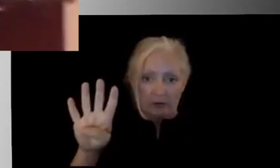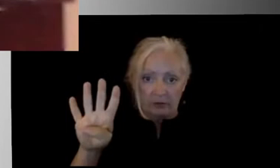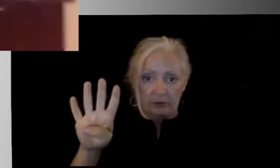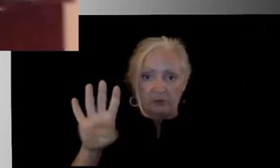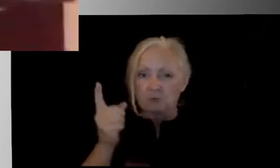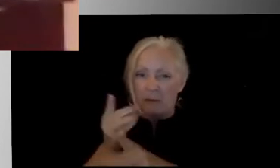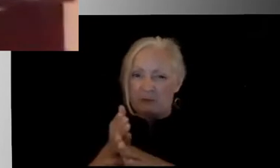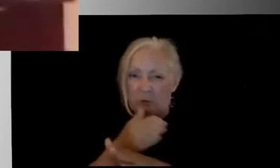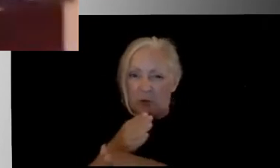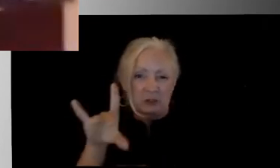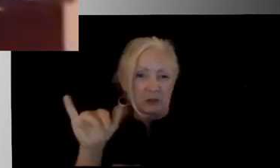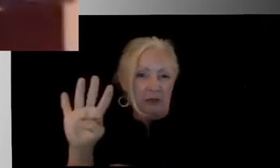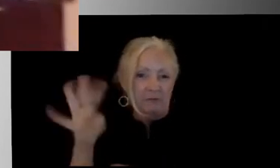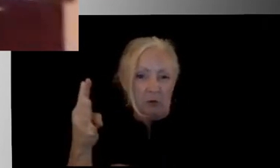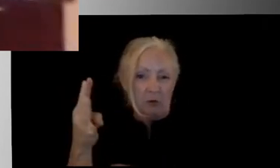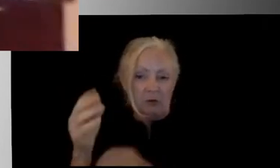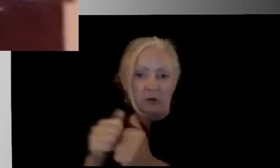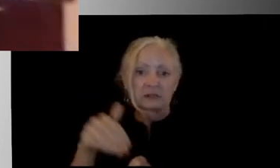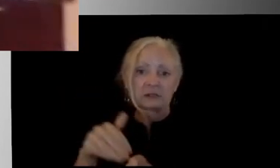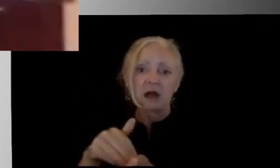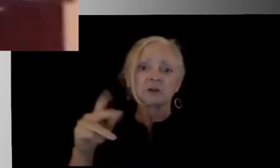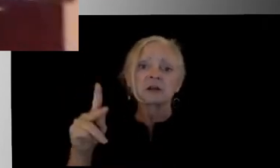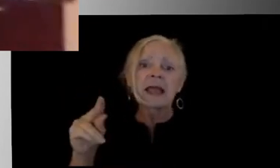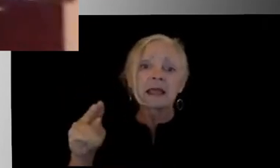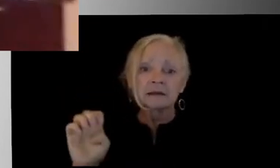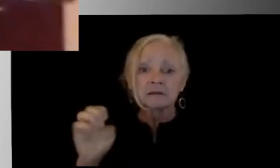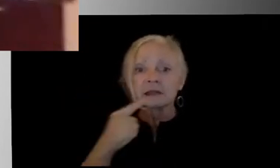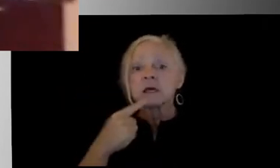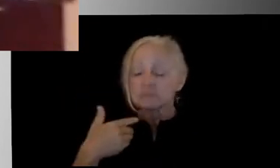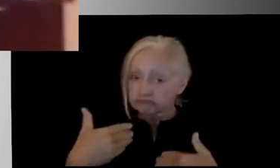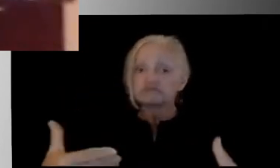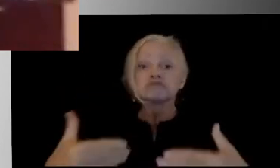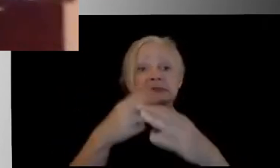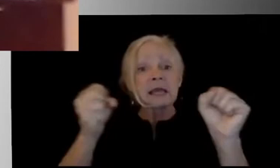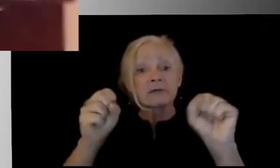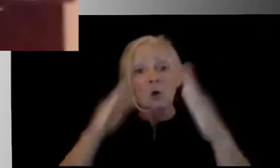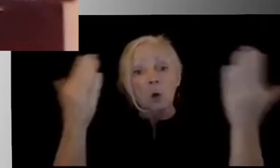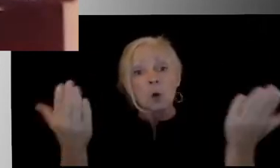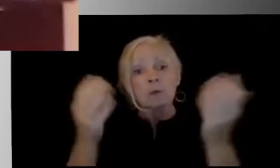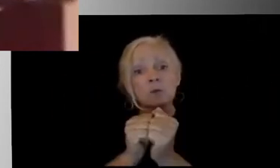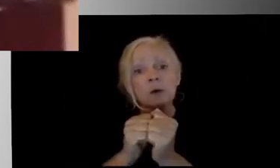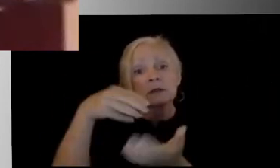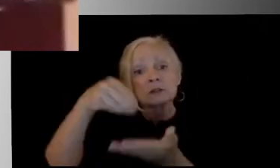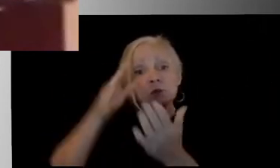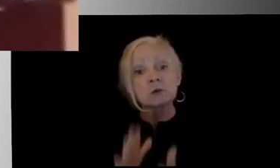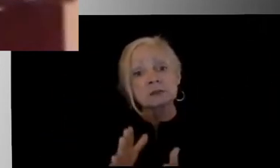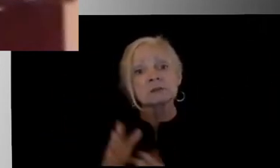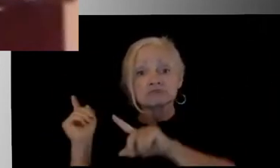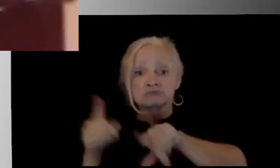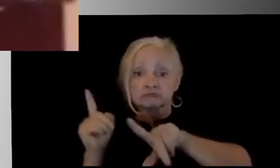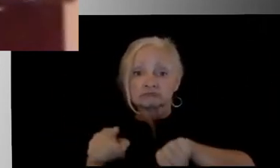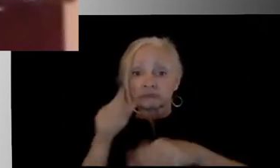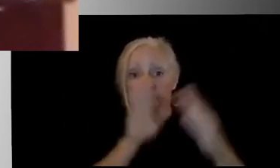weekend with Dr. Kane, we were told it was safe to go ahead and open up with our students in person, and then we also were going to